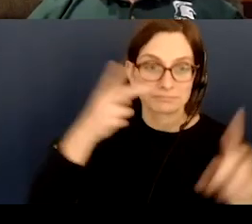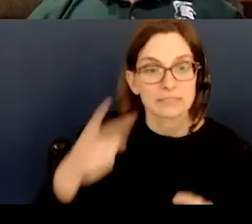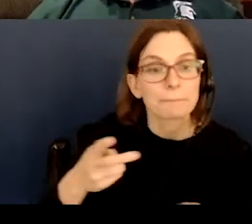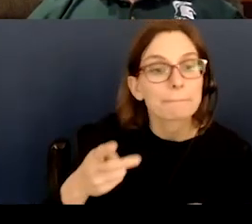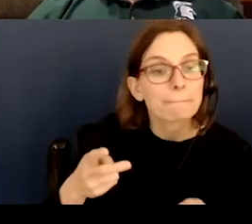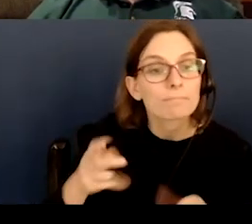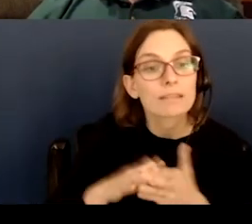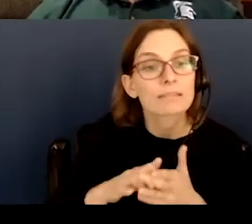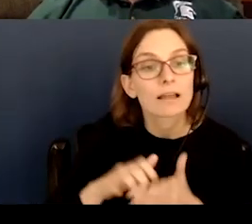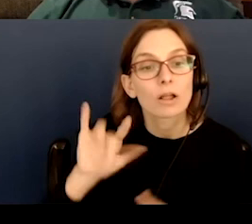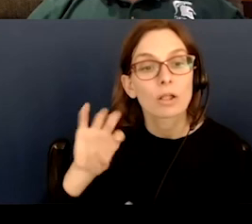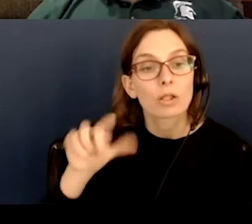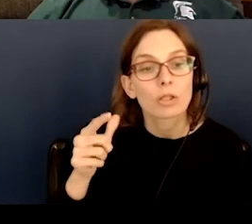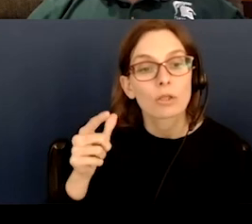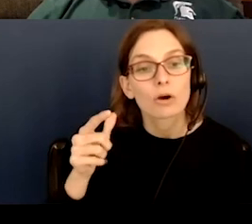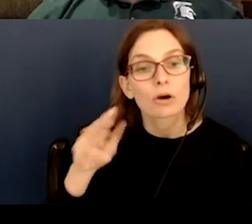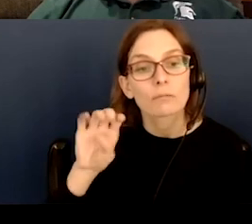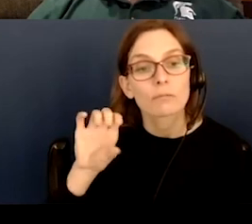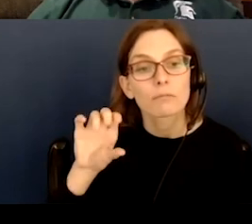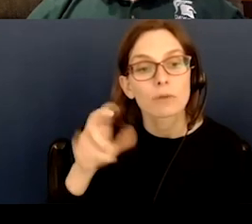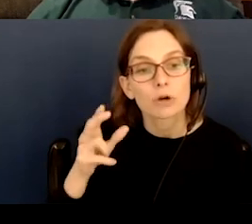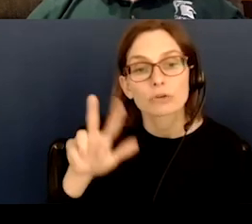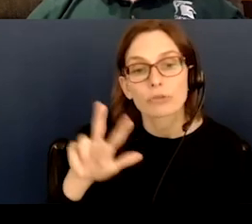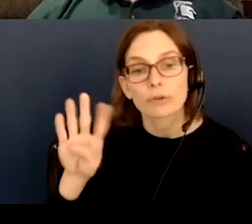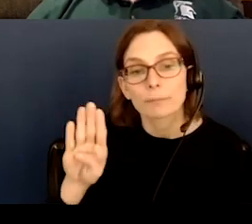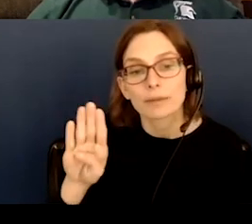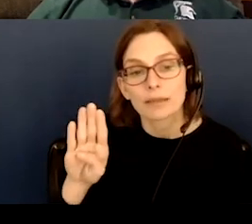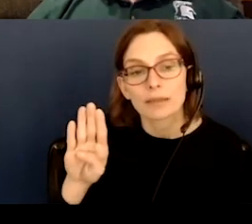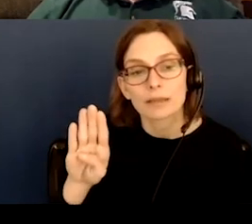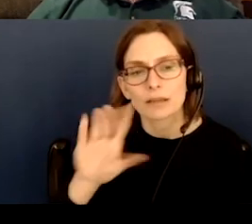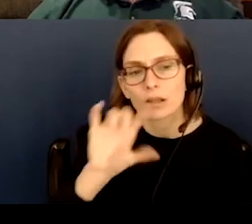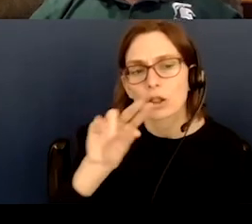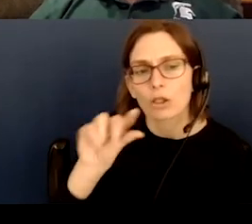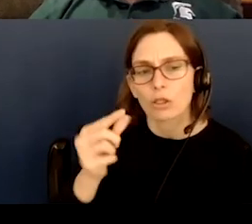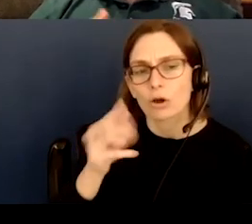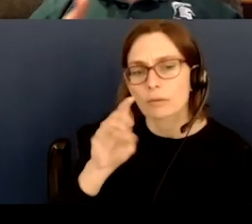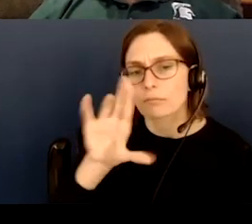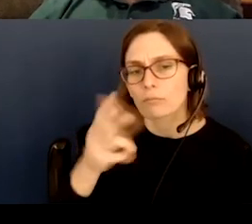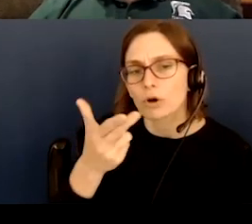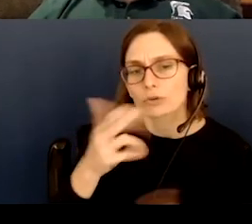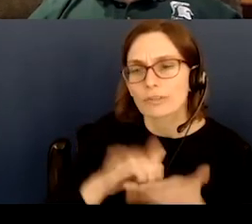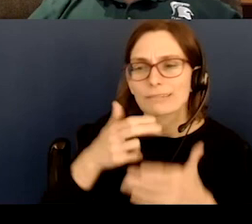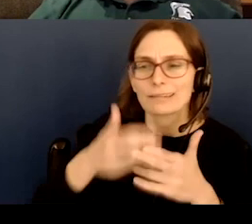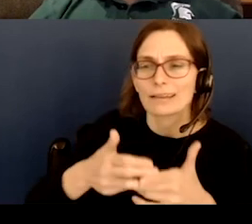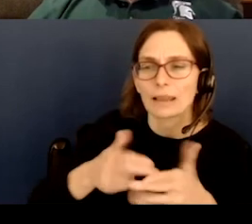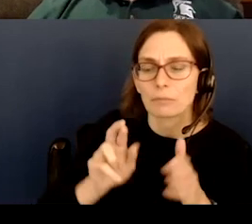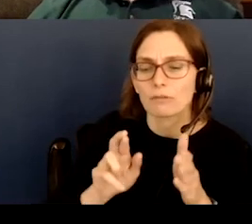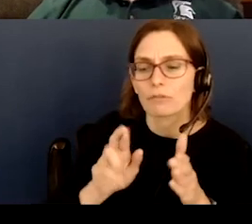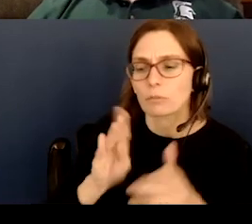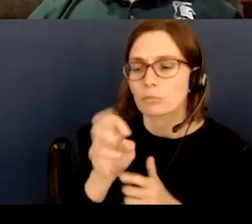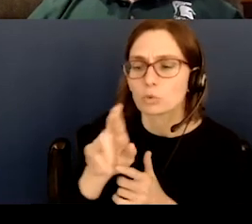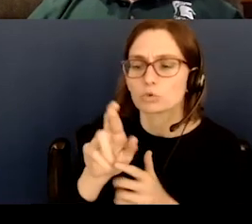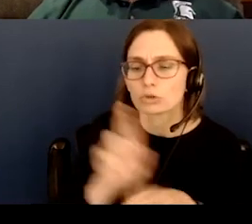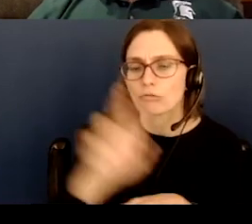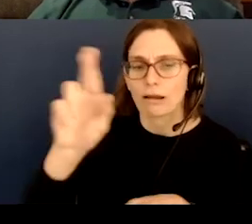um, three B, um, just two years ago. The long March is the name of the booster rocket, kind of like we had the Saturn five for the Apollo. This